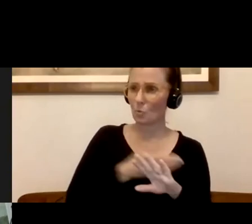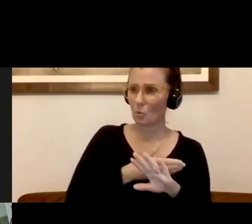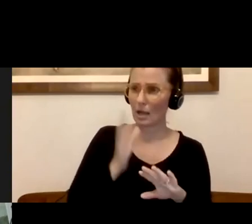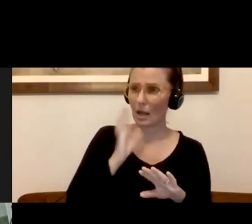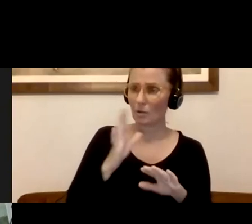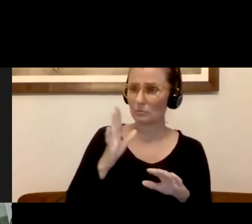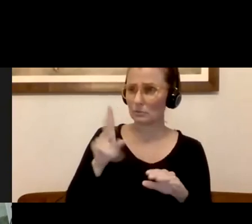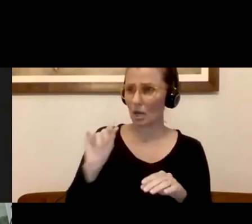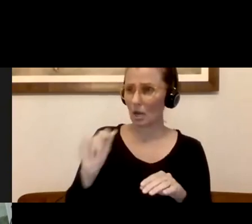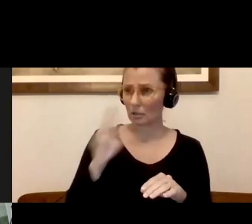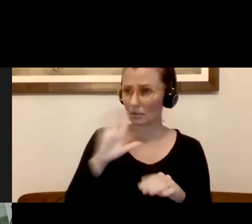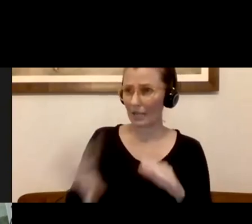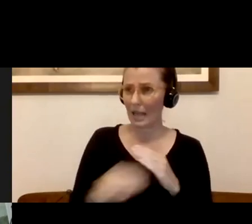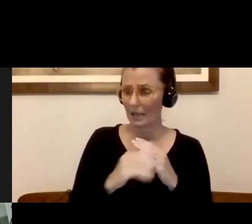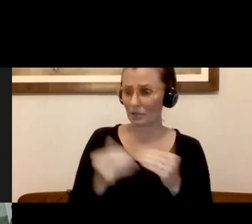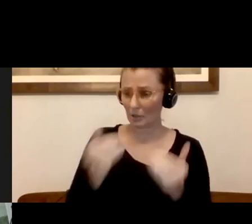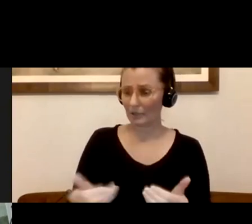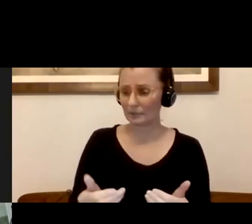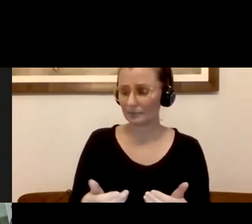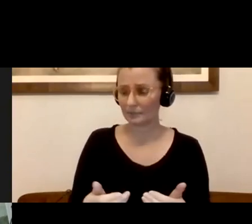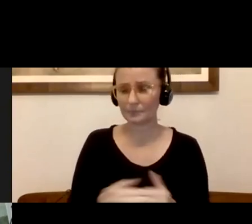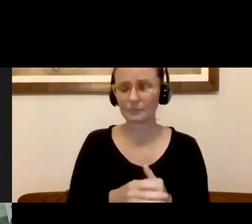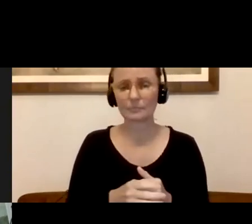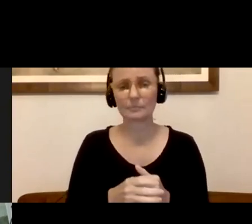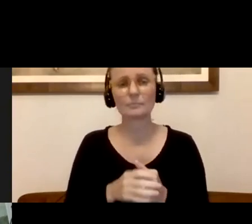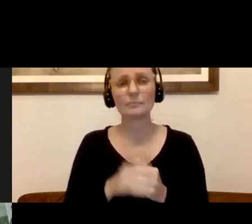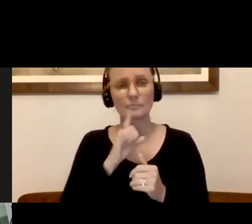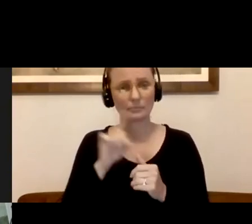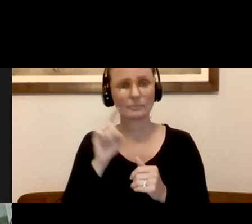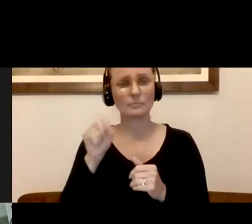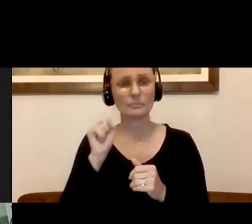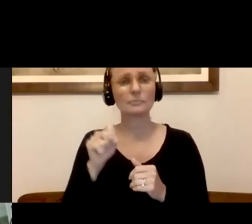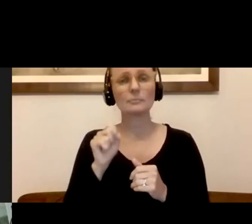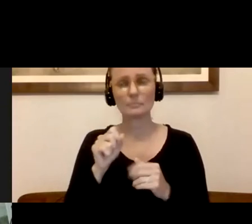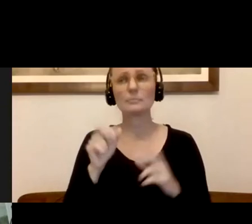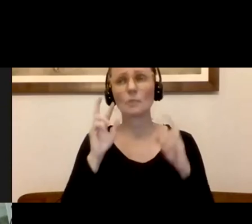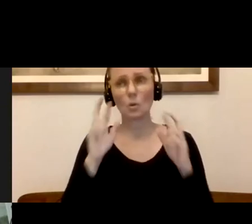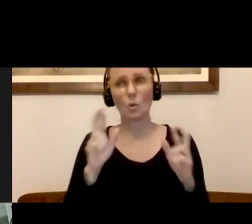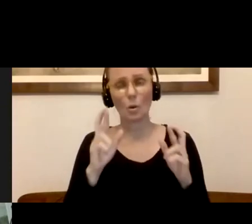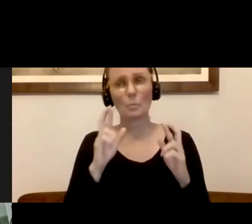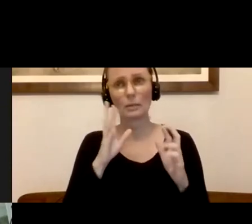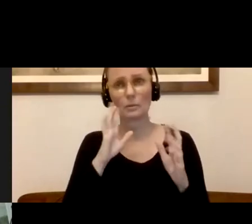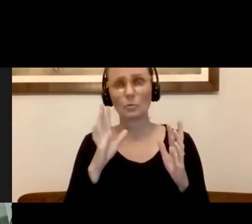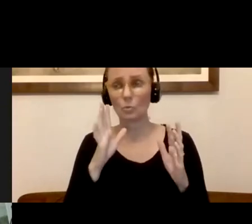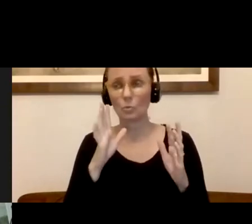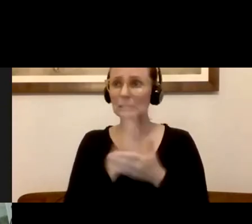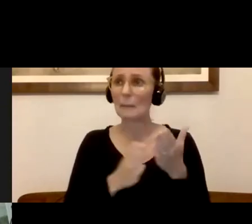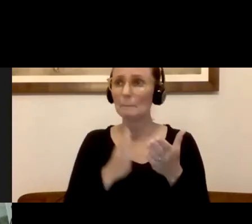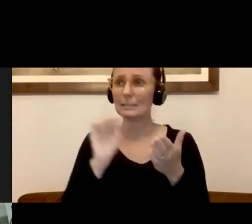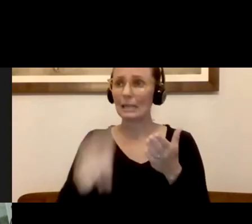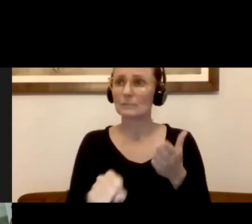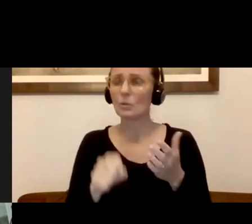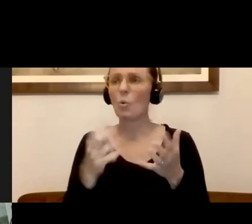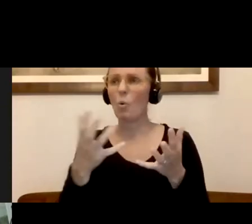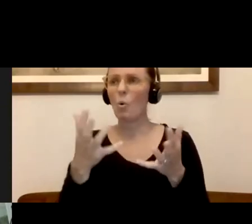to this question. Uh, in short, yes, and we are doing some and hopefully to expand, but Doug, why don't you add to it? Sure. Yes.